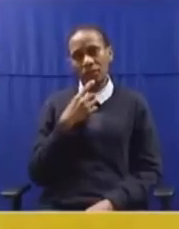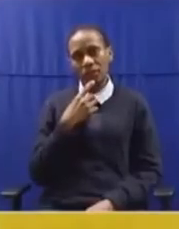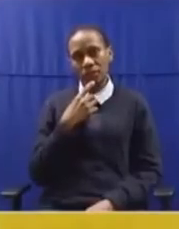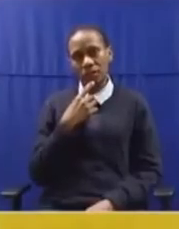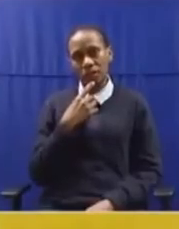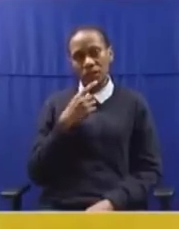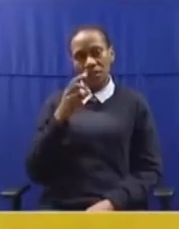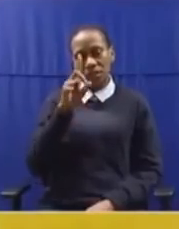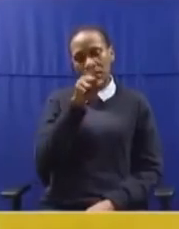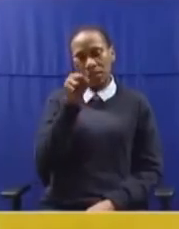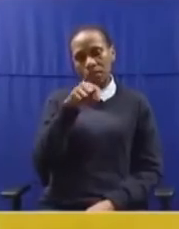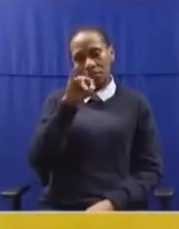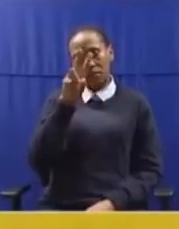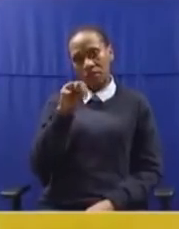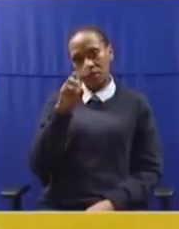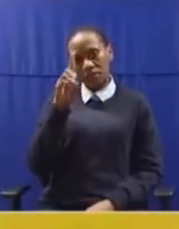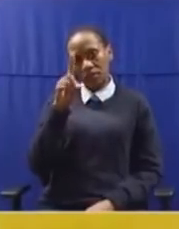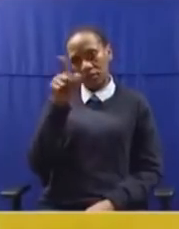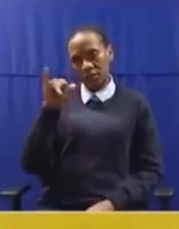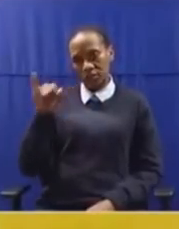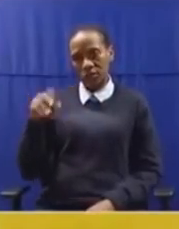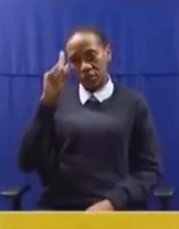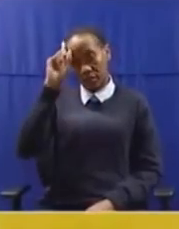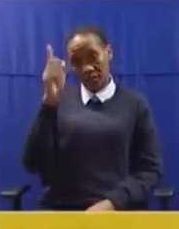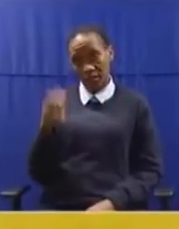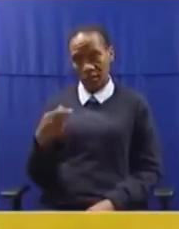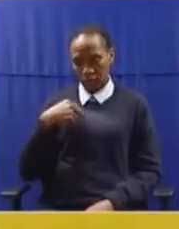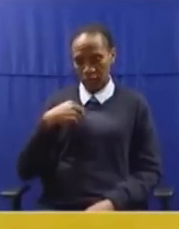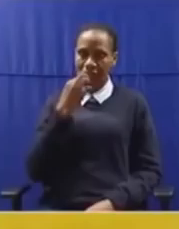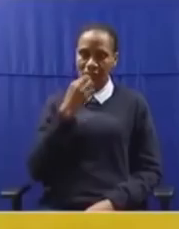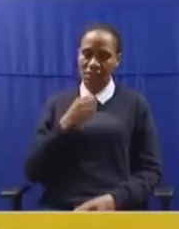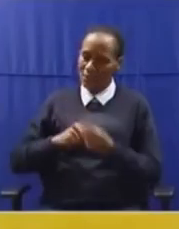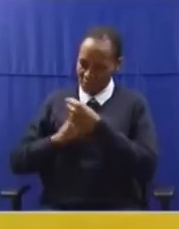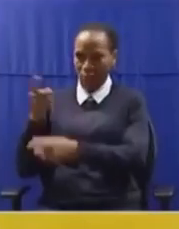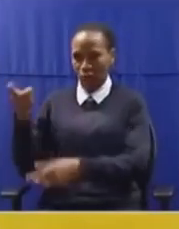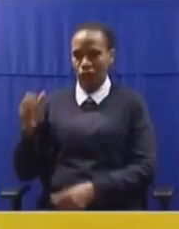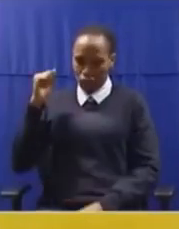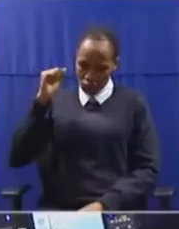Mandela, that we are behind you. The struggle continues. Thank you.